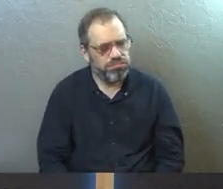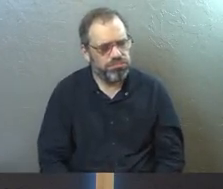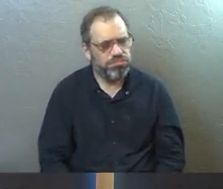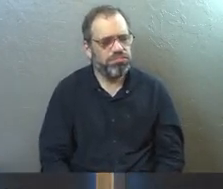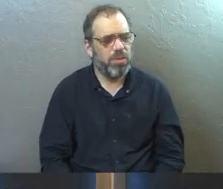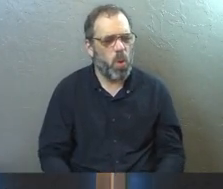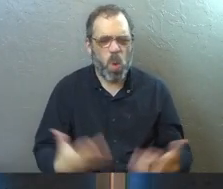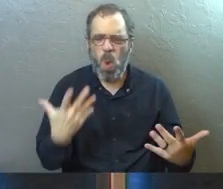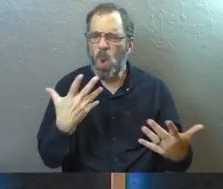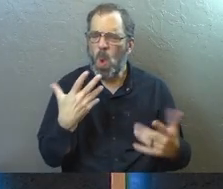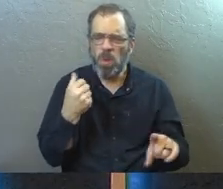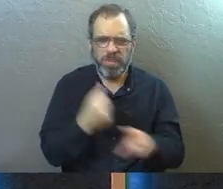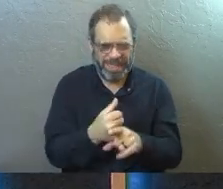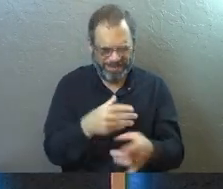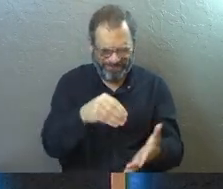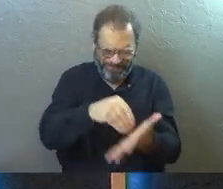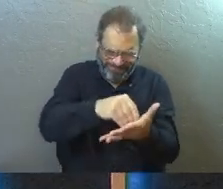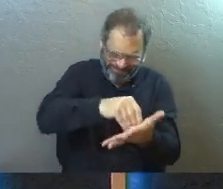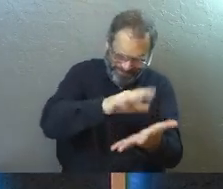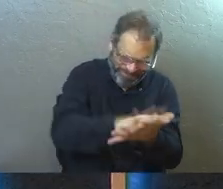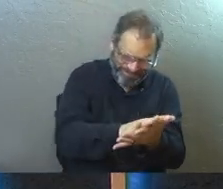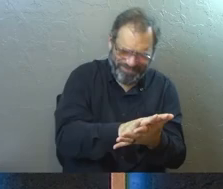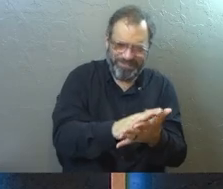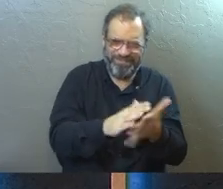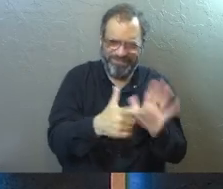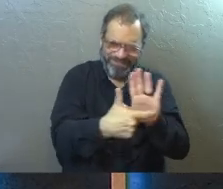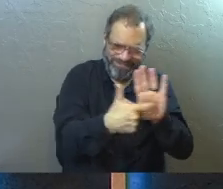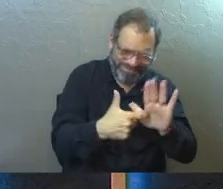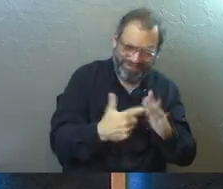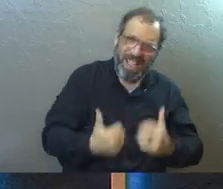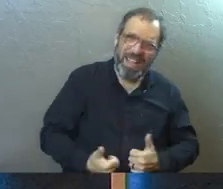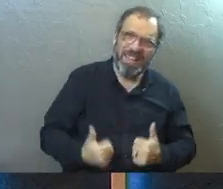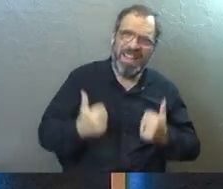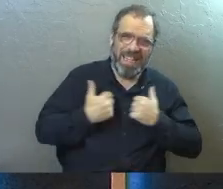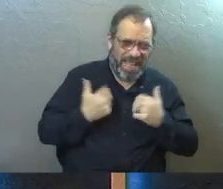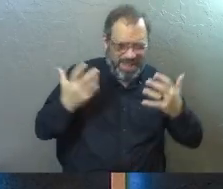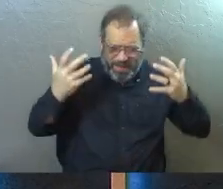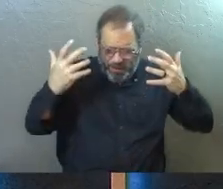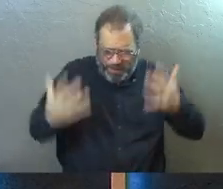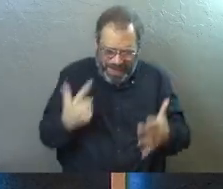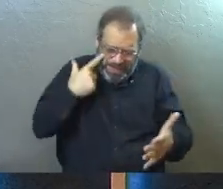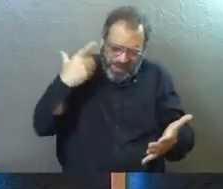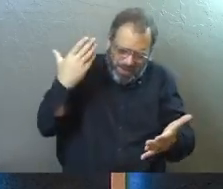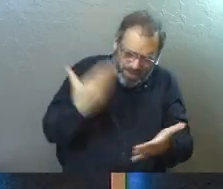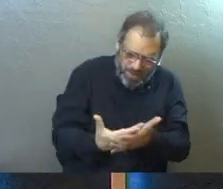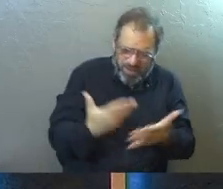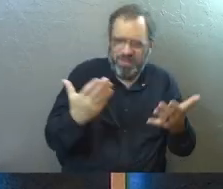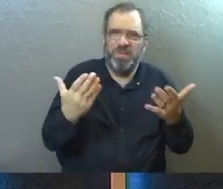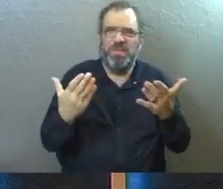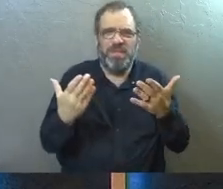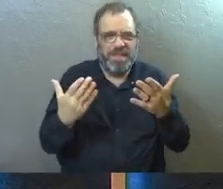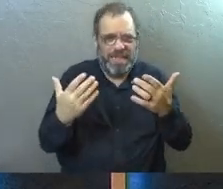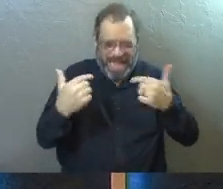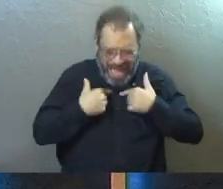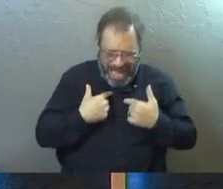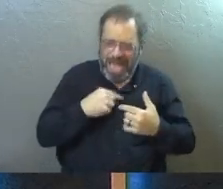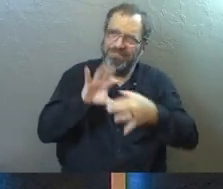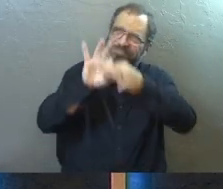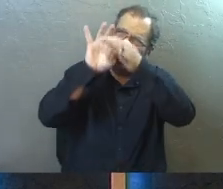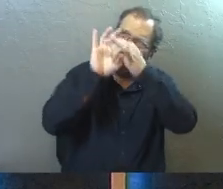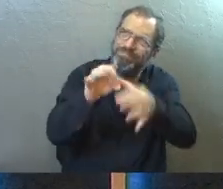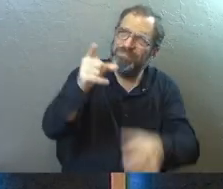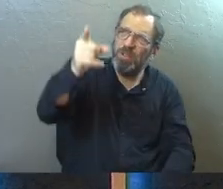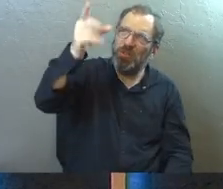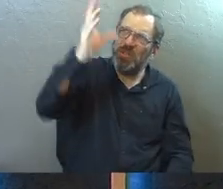It's massive. It's a marker in their life. It is the proof. It is the evidence. I belong